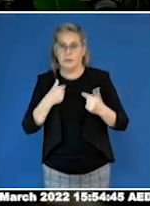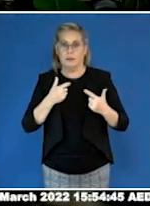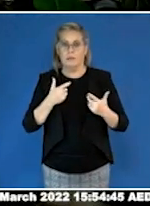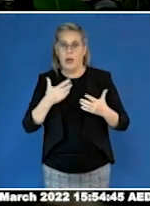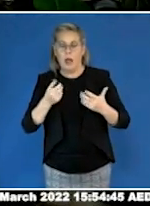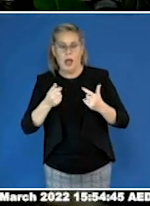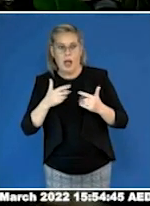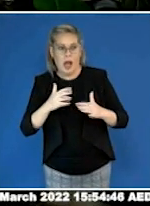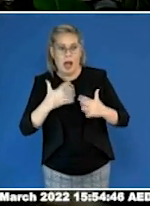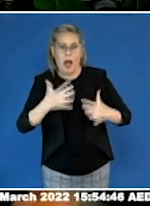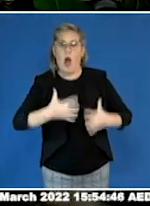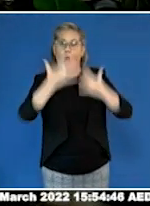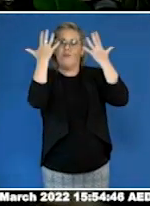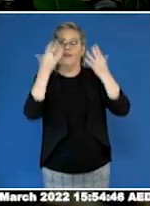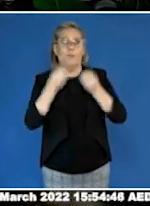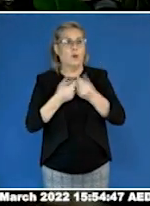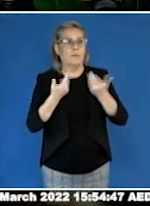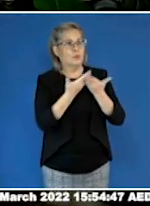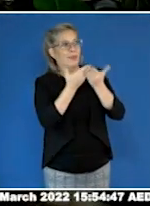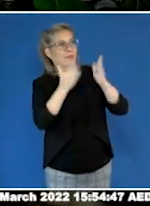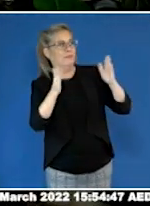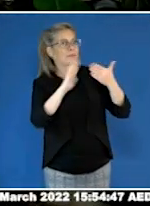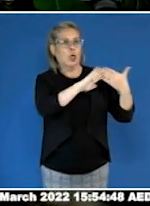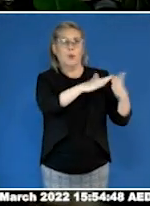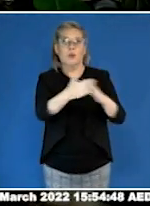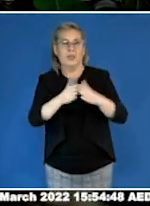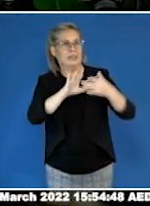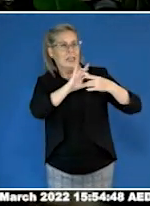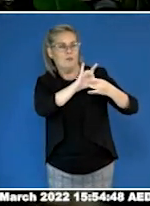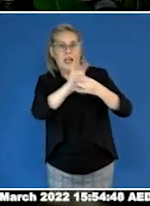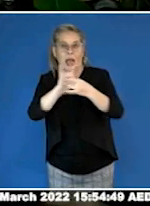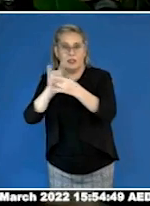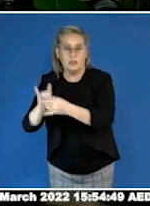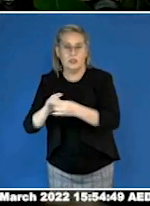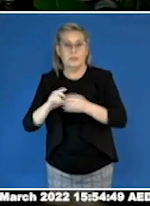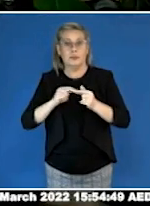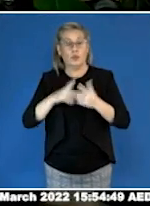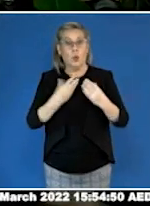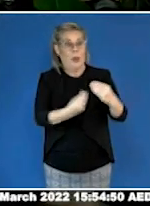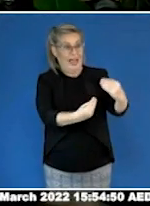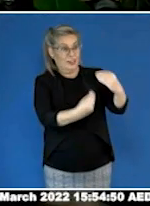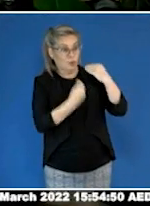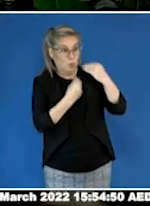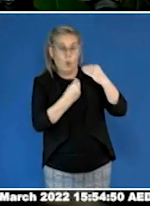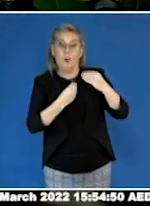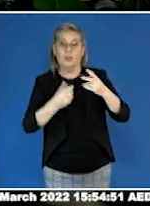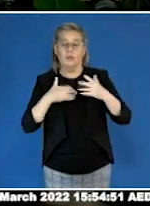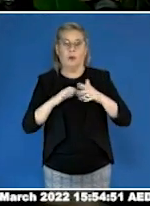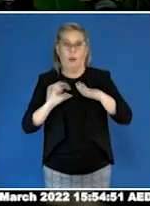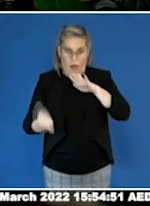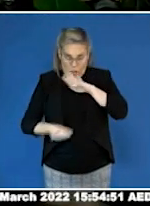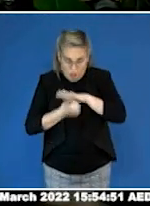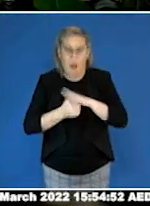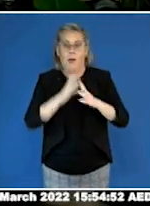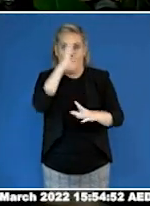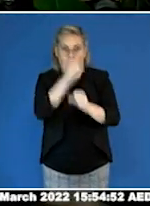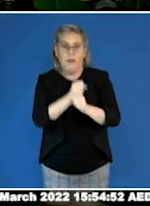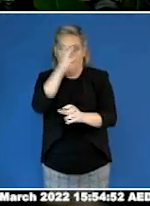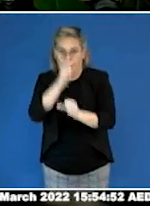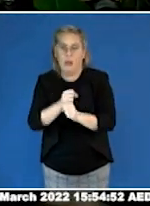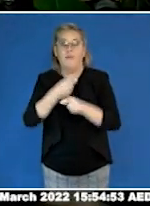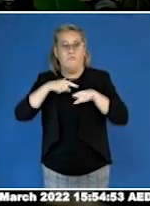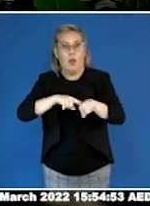and gender diverse individuals, or I guess it could be called our community, are not an important part of the conversation.